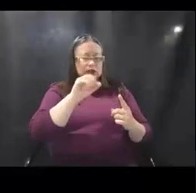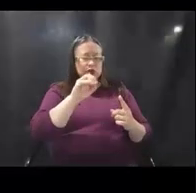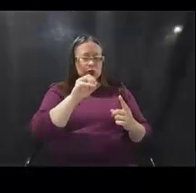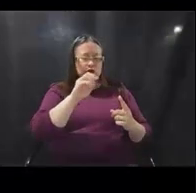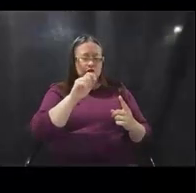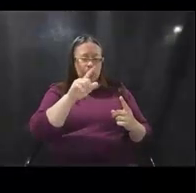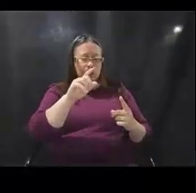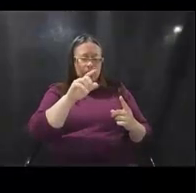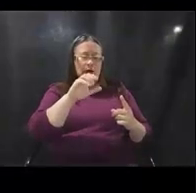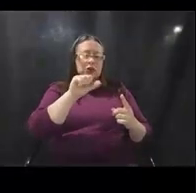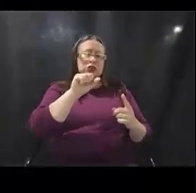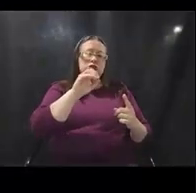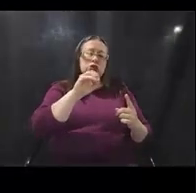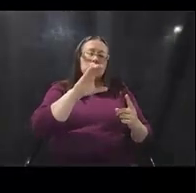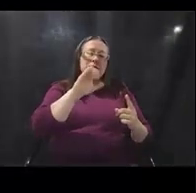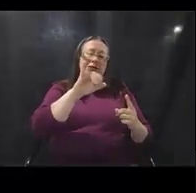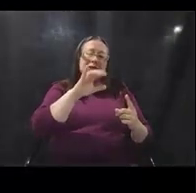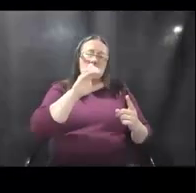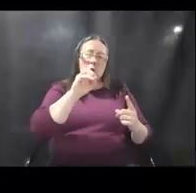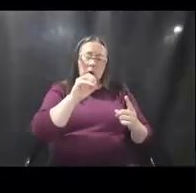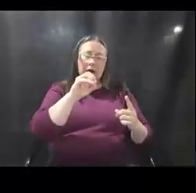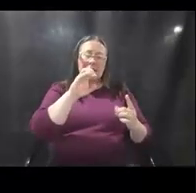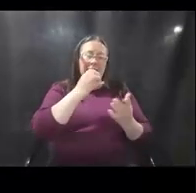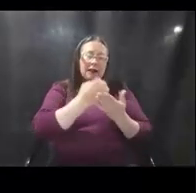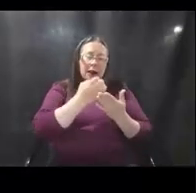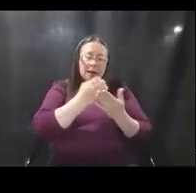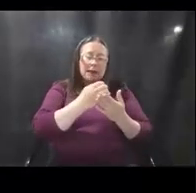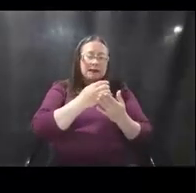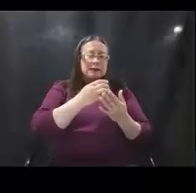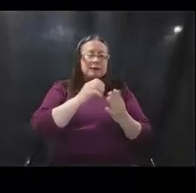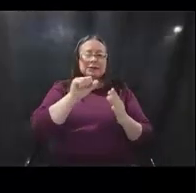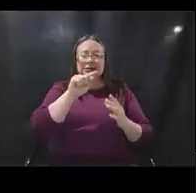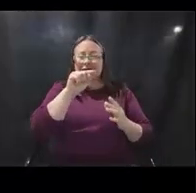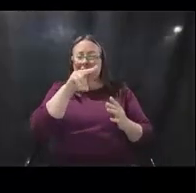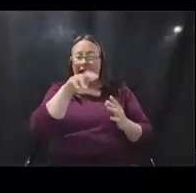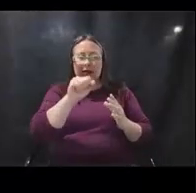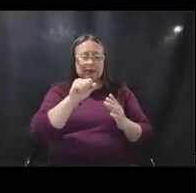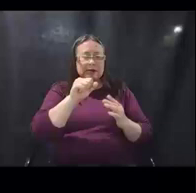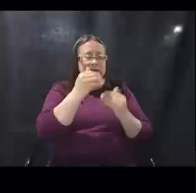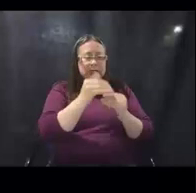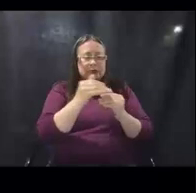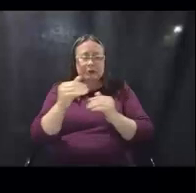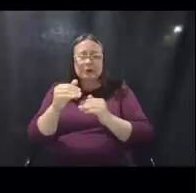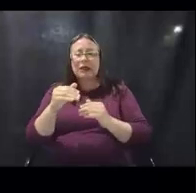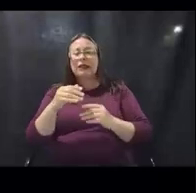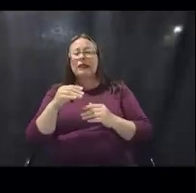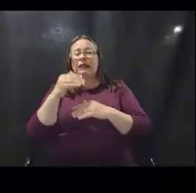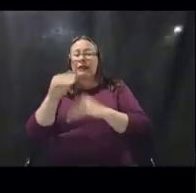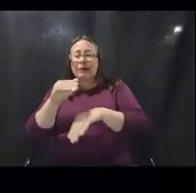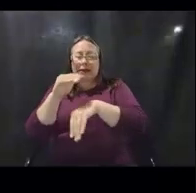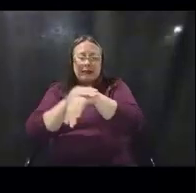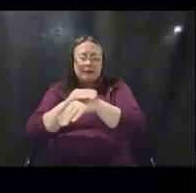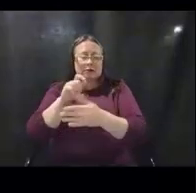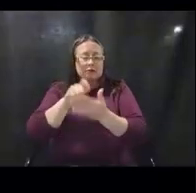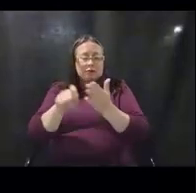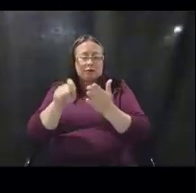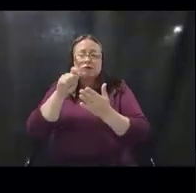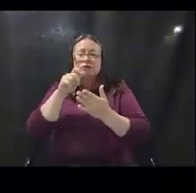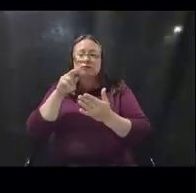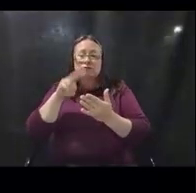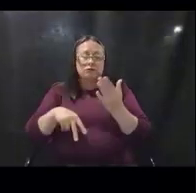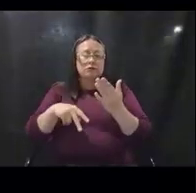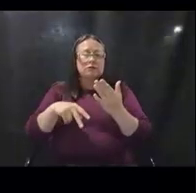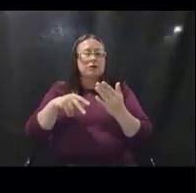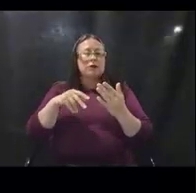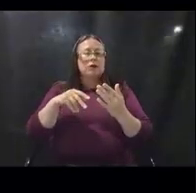individuals with physical disabilities, minority status, limited English proficiency. You may also consider housing and